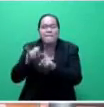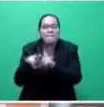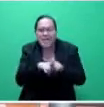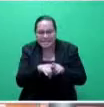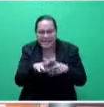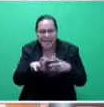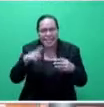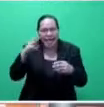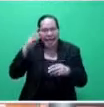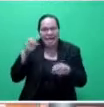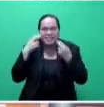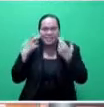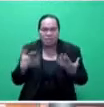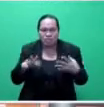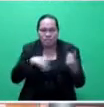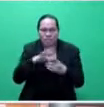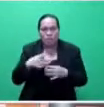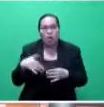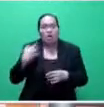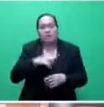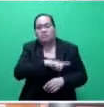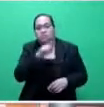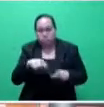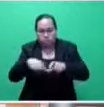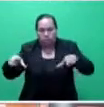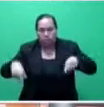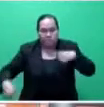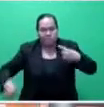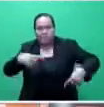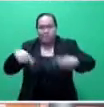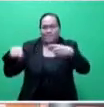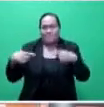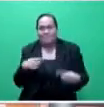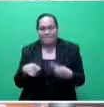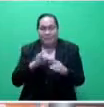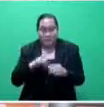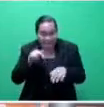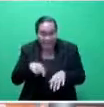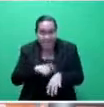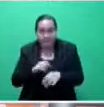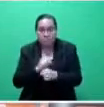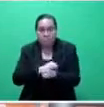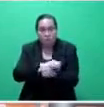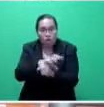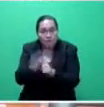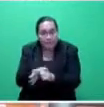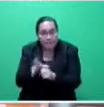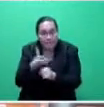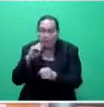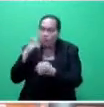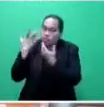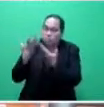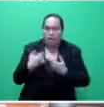the court system. becomes very arduous for both the parties. At this point in time, as we've said, that COVID-19 has presented